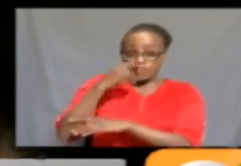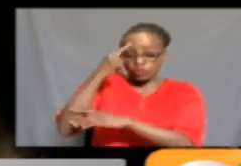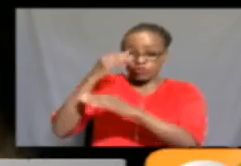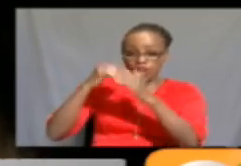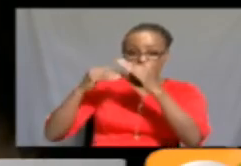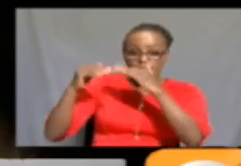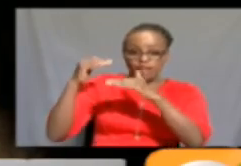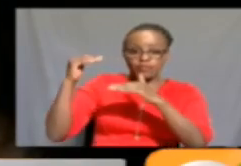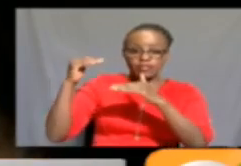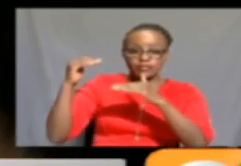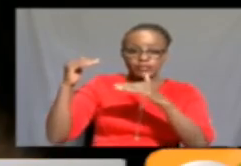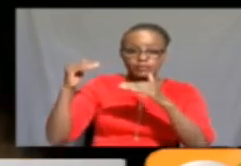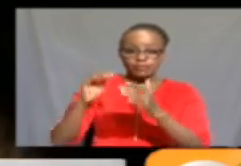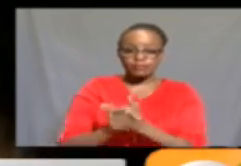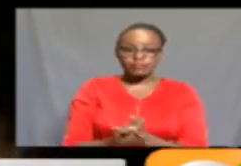Raquel Mugai, Citizen TV.